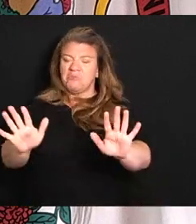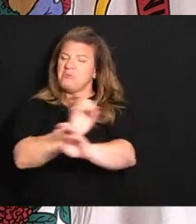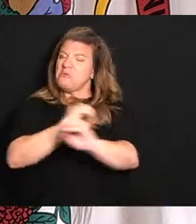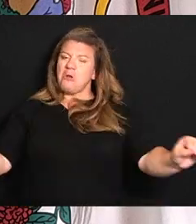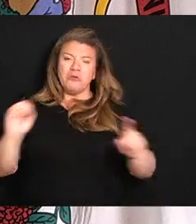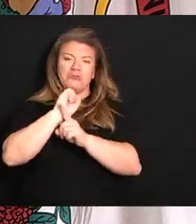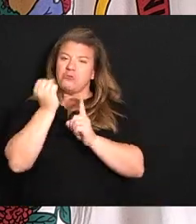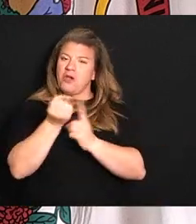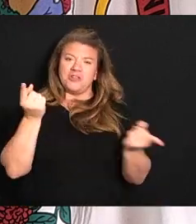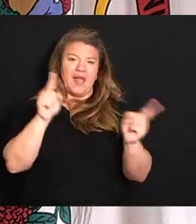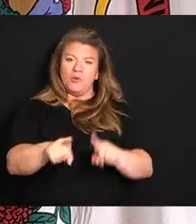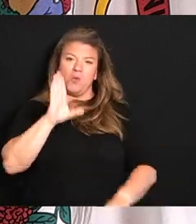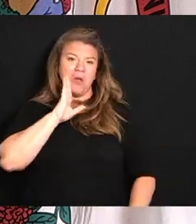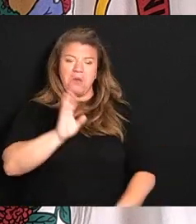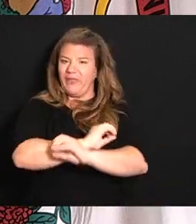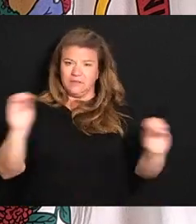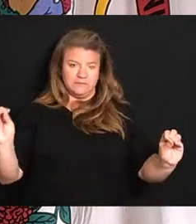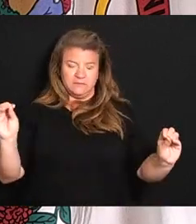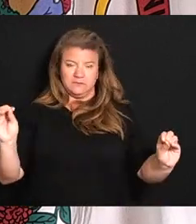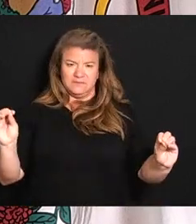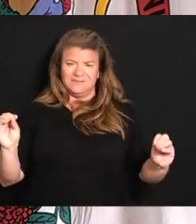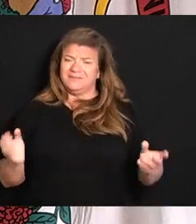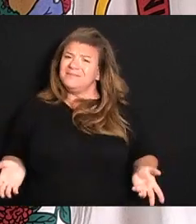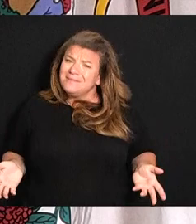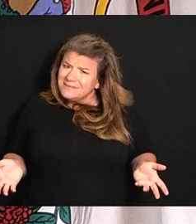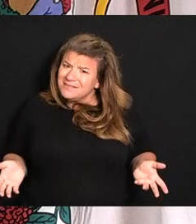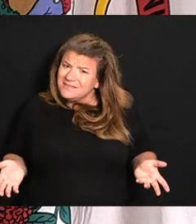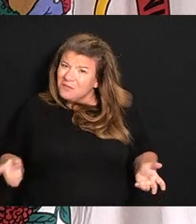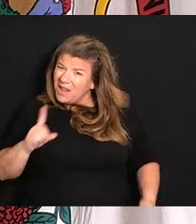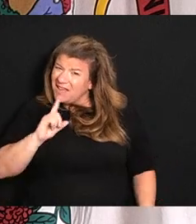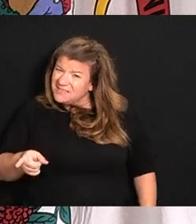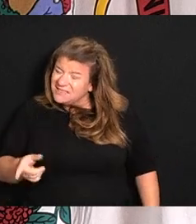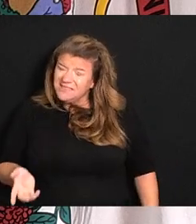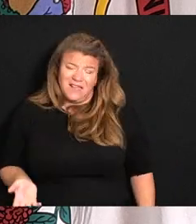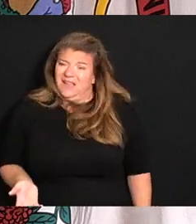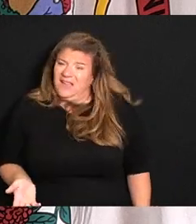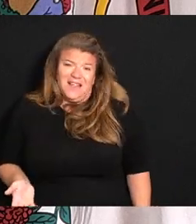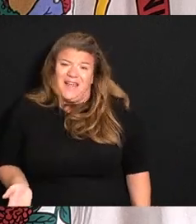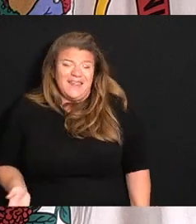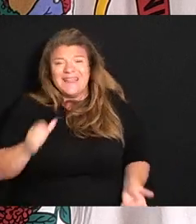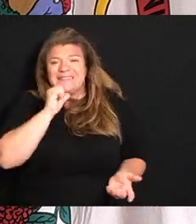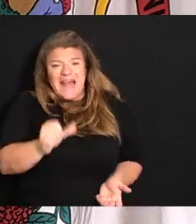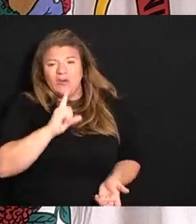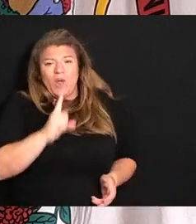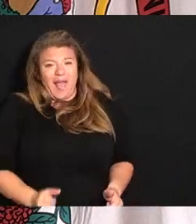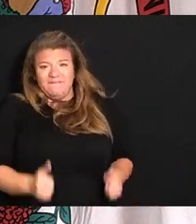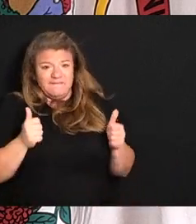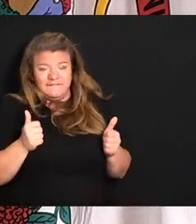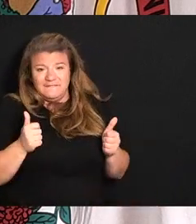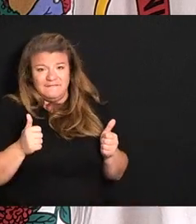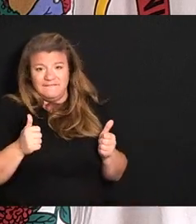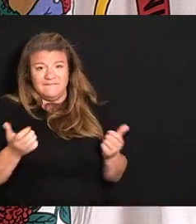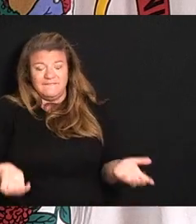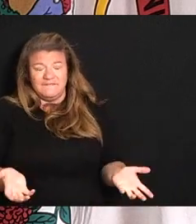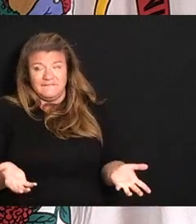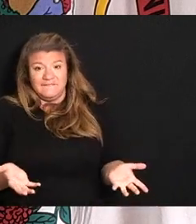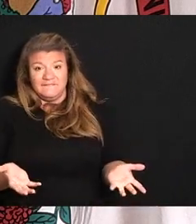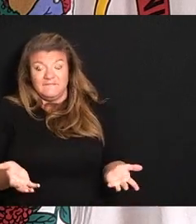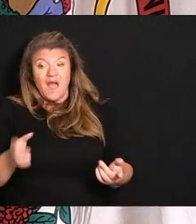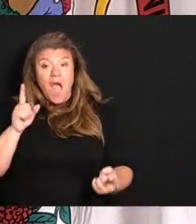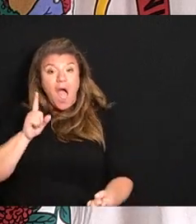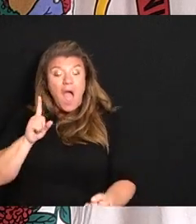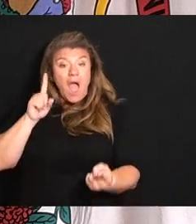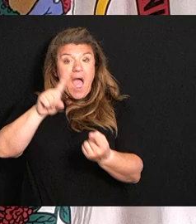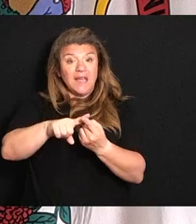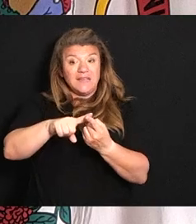like this. You're kidding yourself. You're just plain kidding yourself. until we're willing